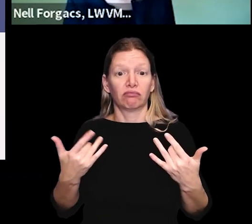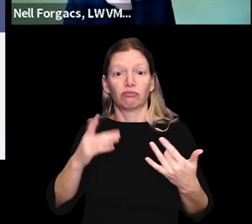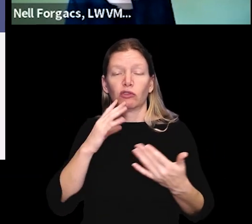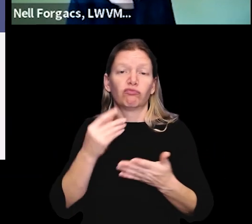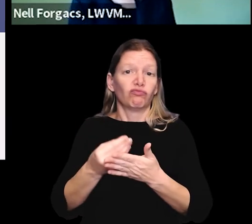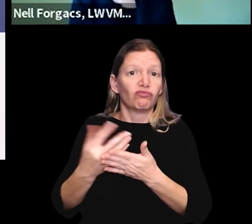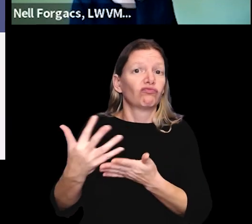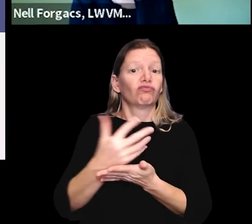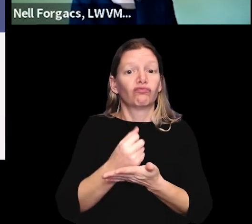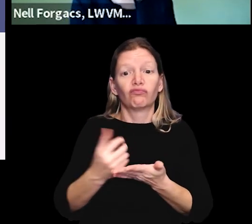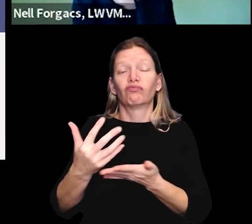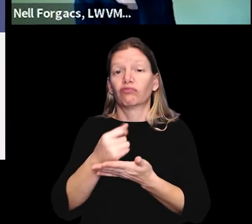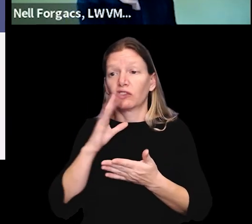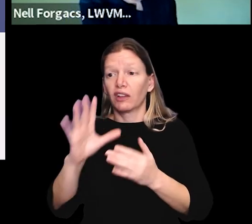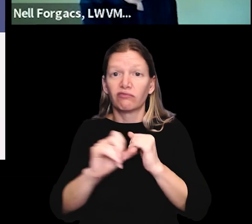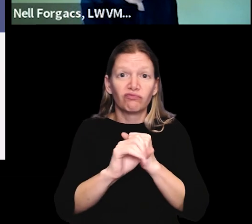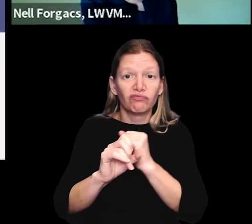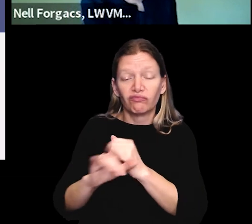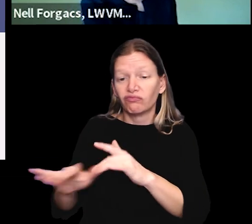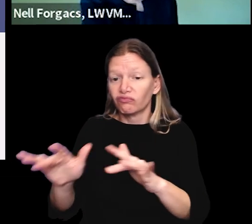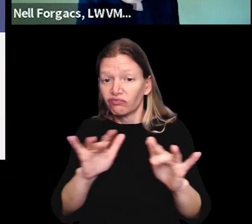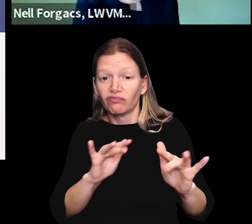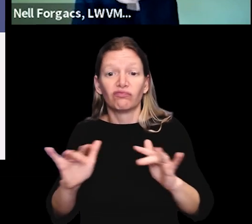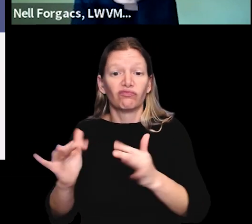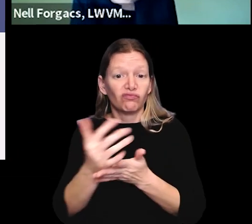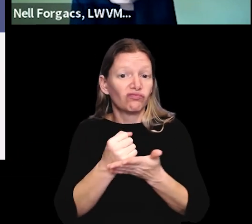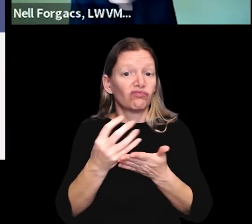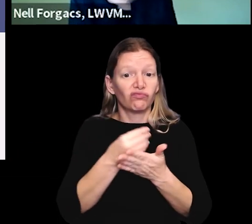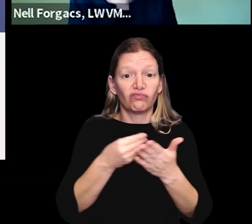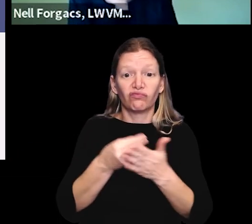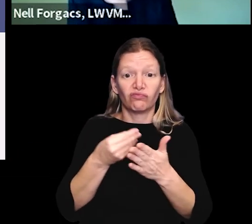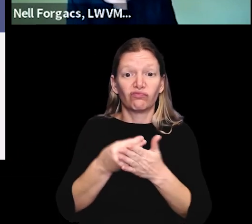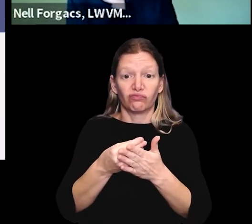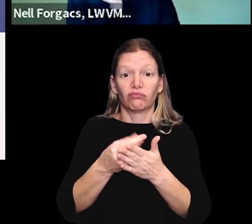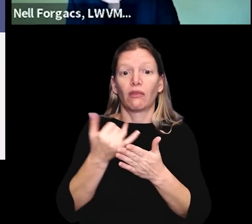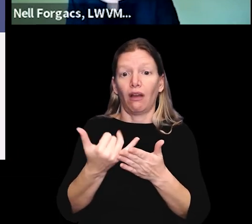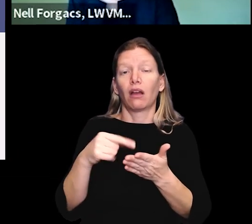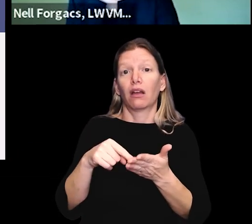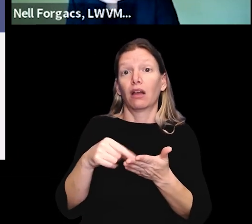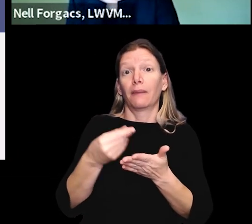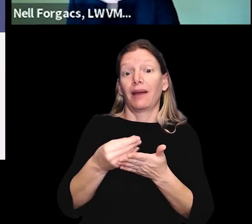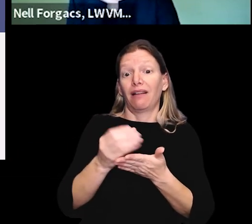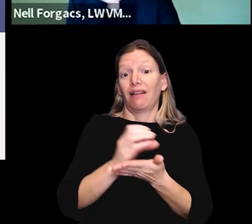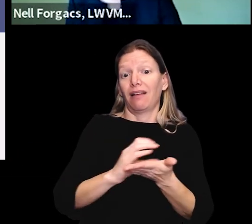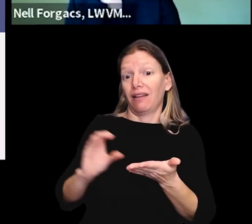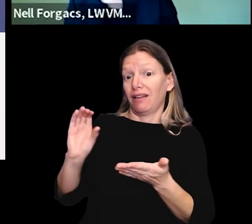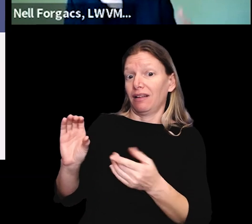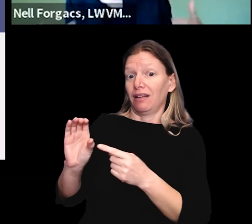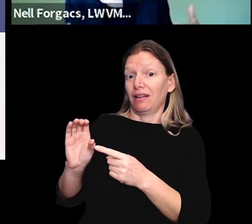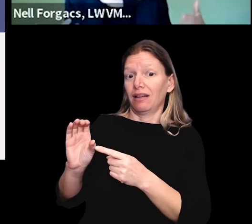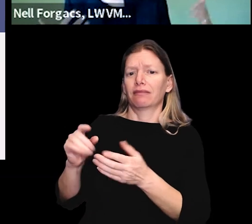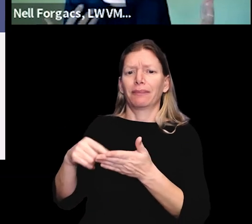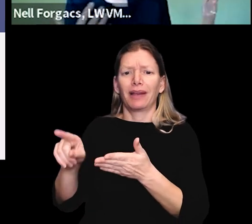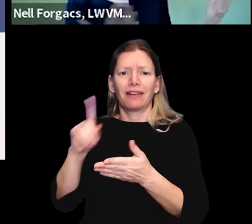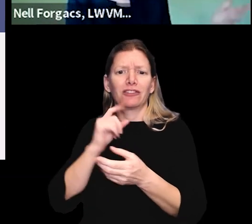and they are going to be raising campaign funds for their campaign, they can currently use